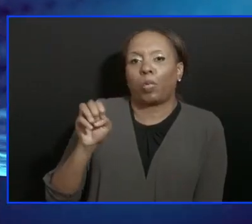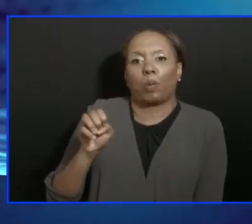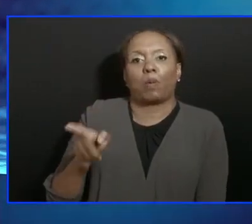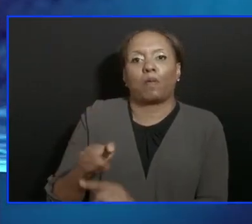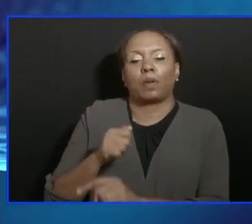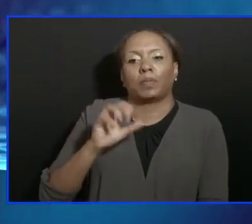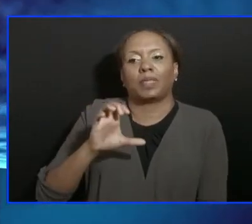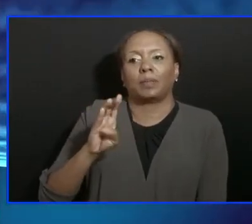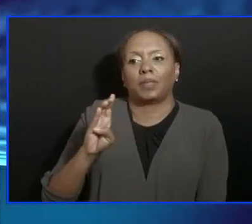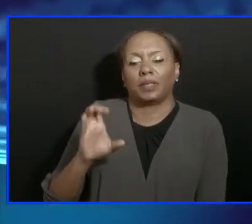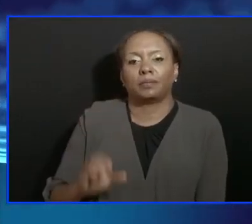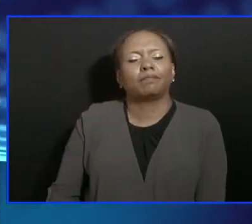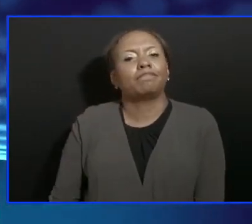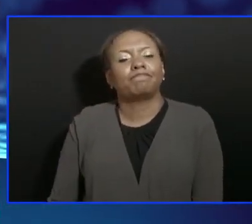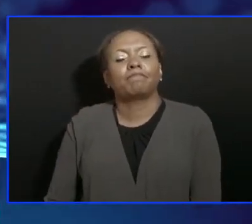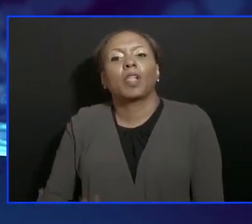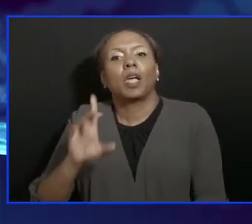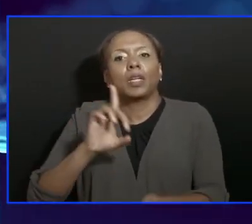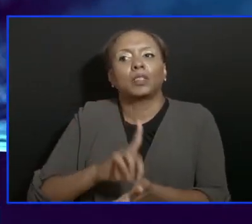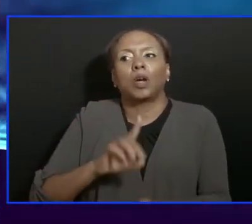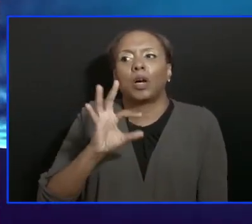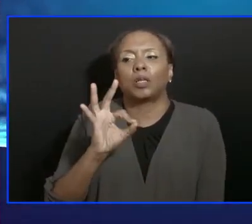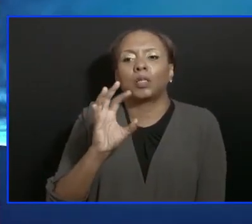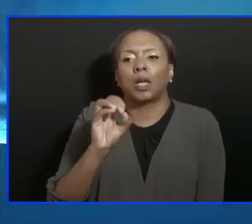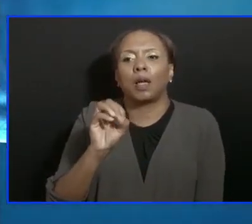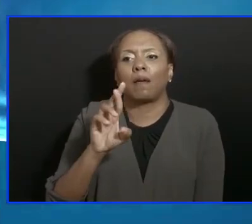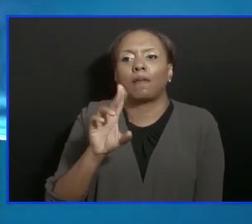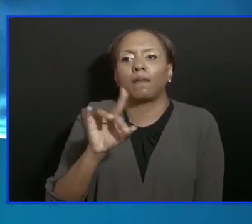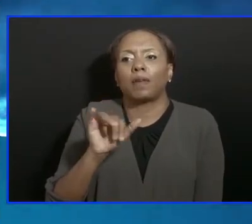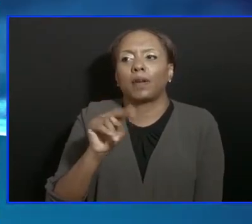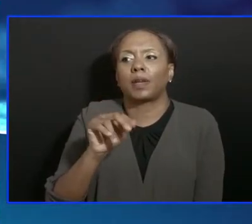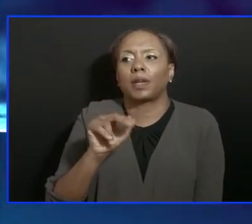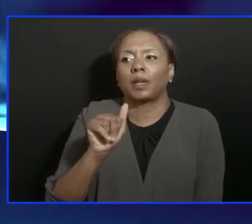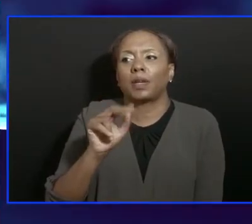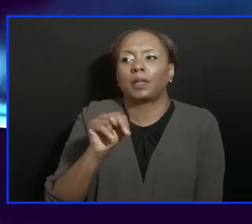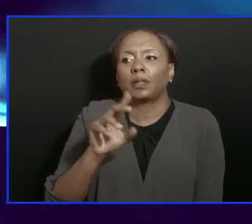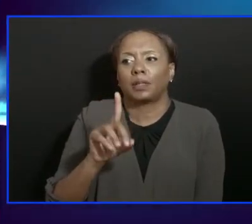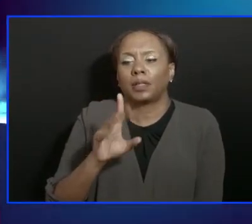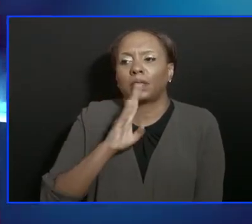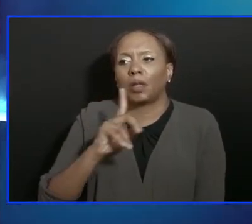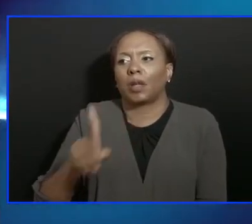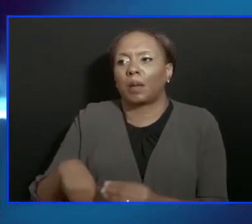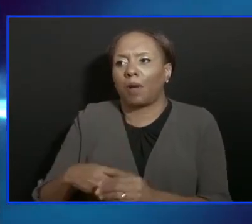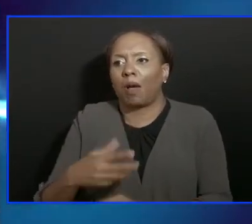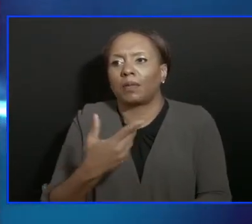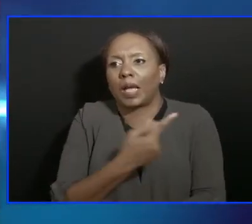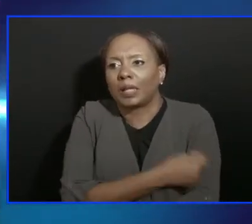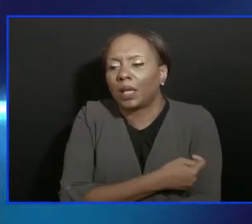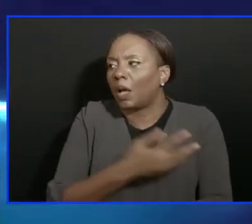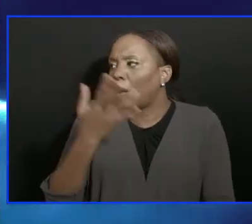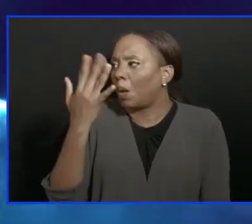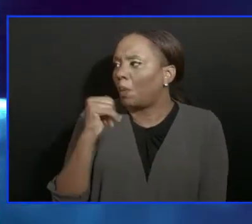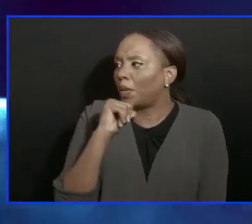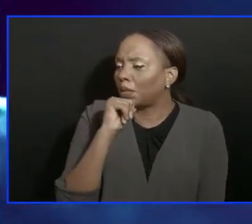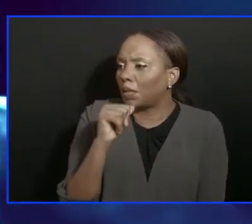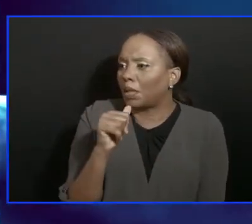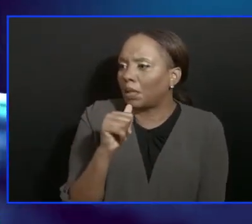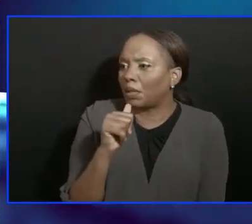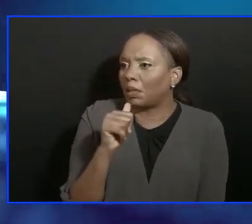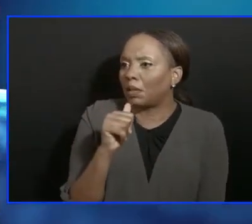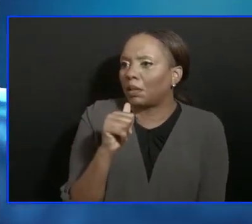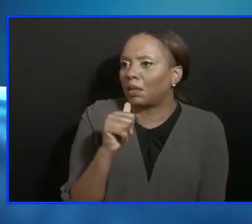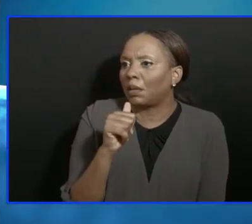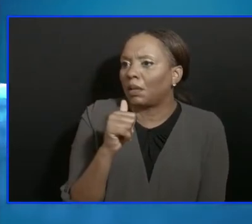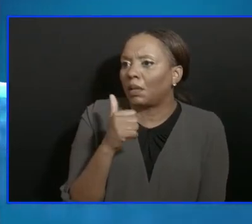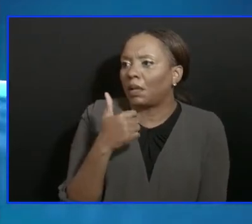of vaccines after summons, why not open up the gates so that you won't have those problems